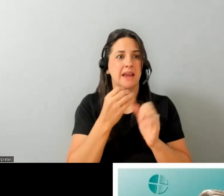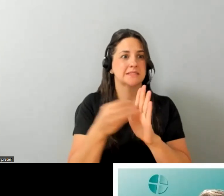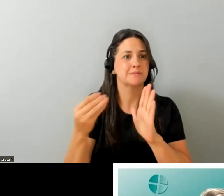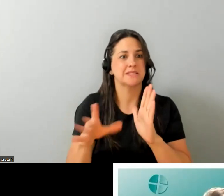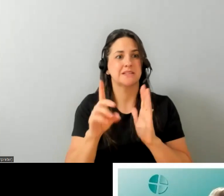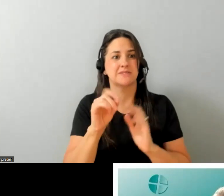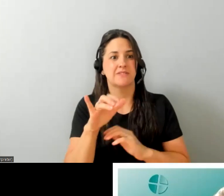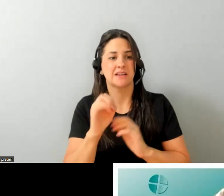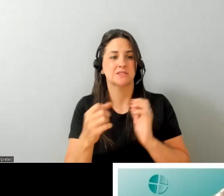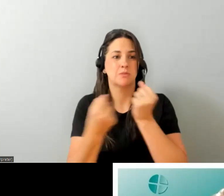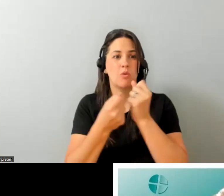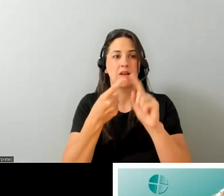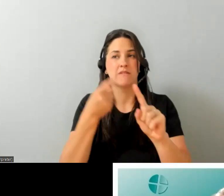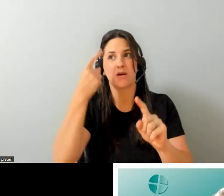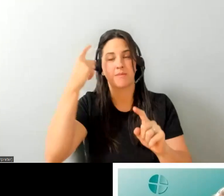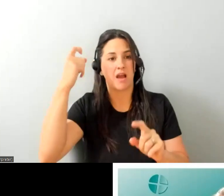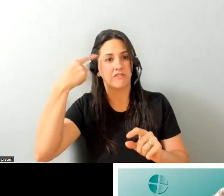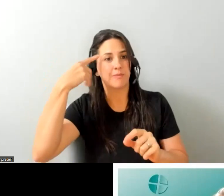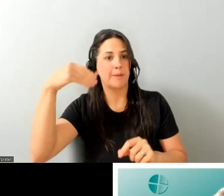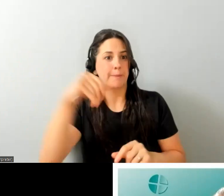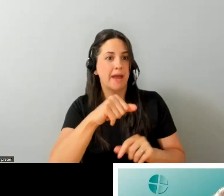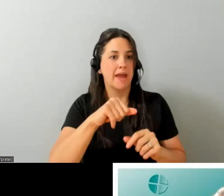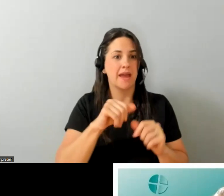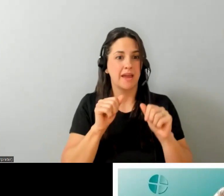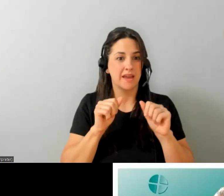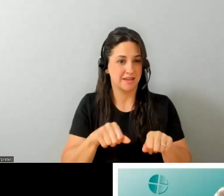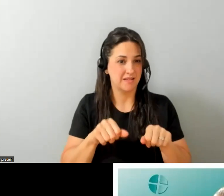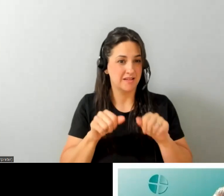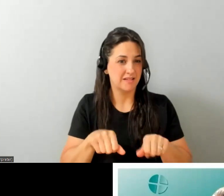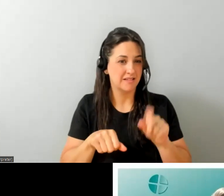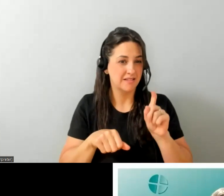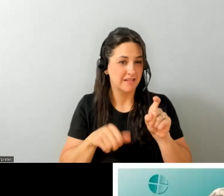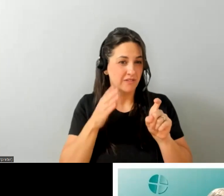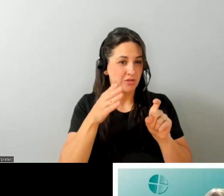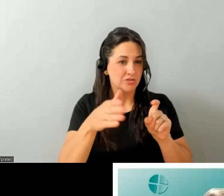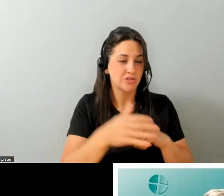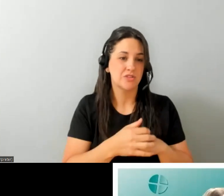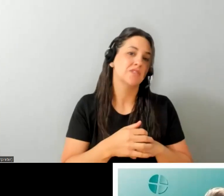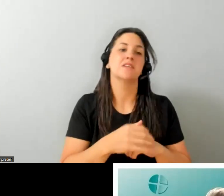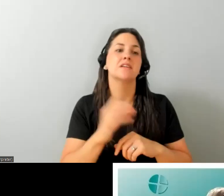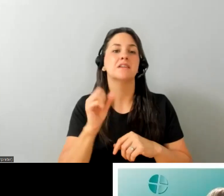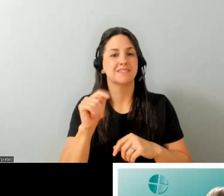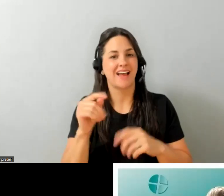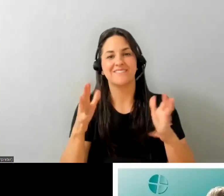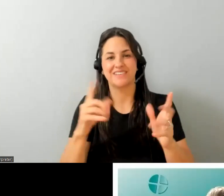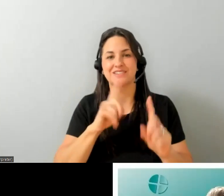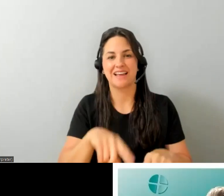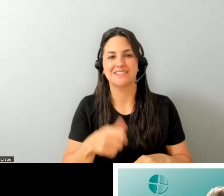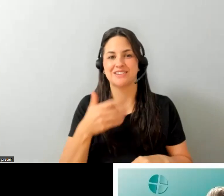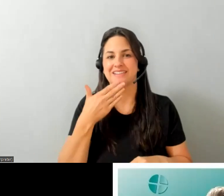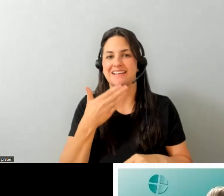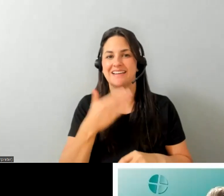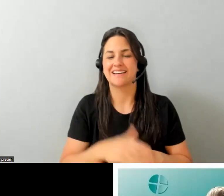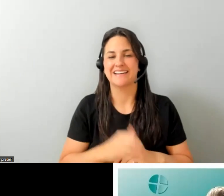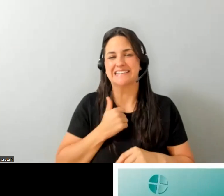supported funded by the government is there any future where we see this possible so scott again thank you i see that you went in and answered yeah sorry about